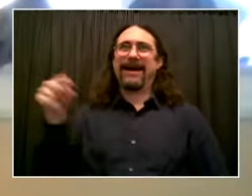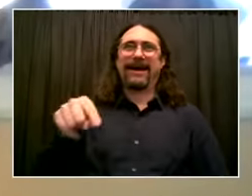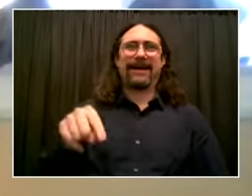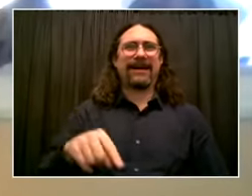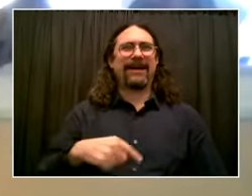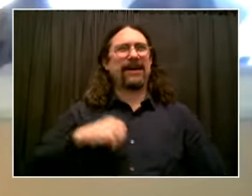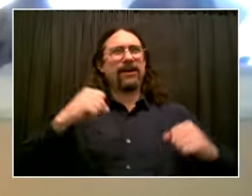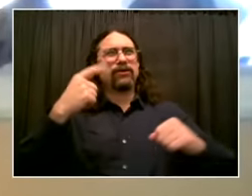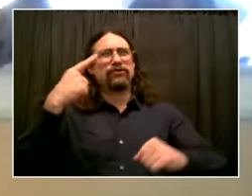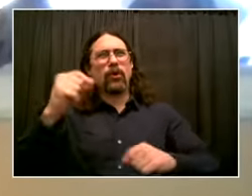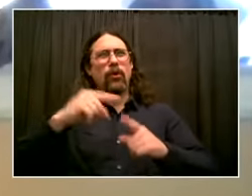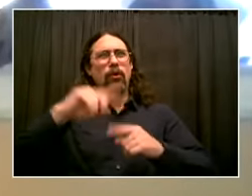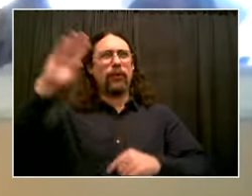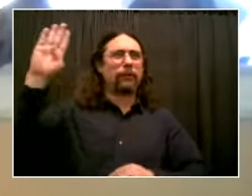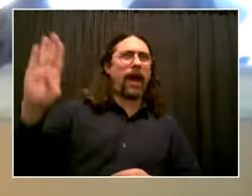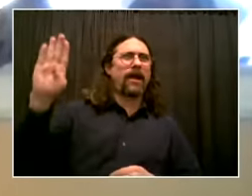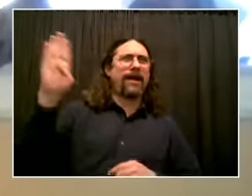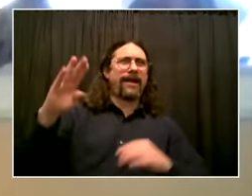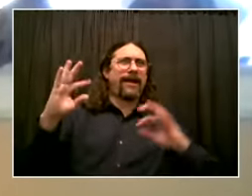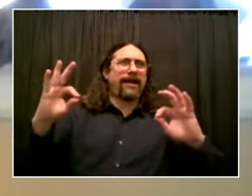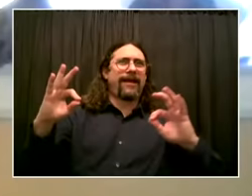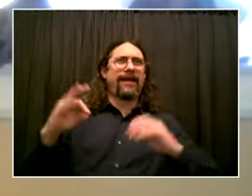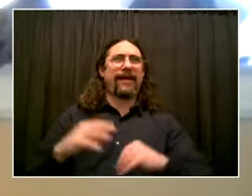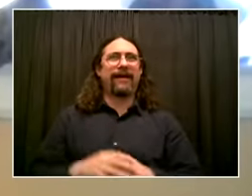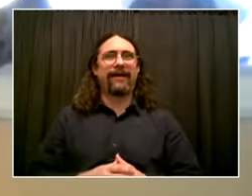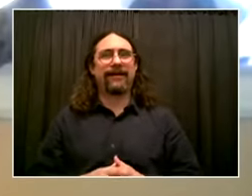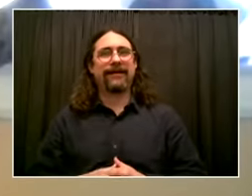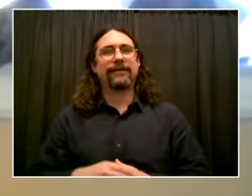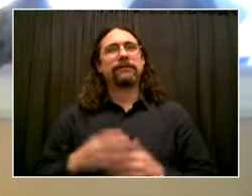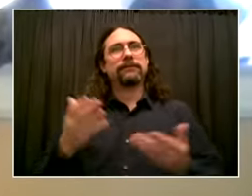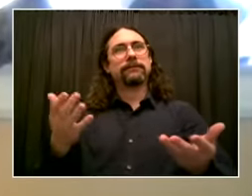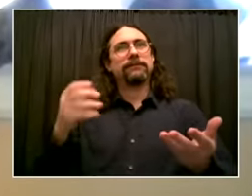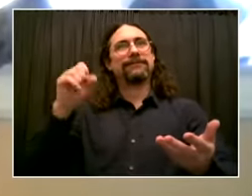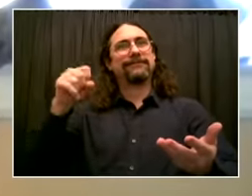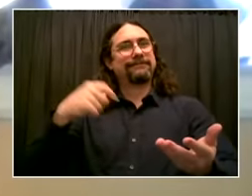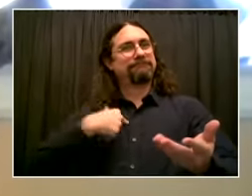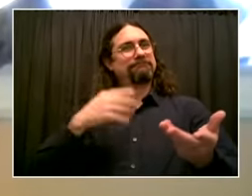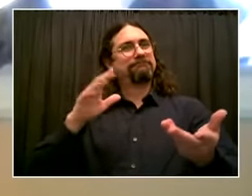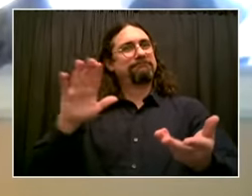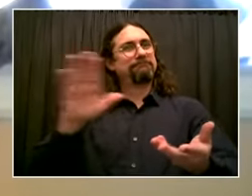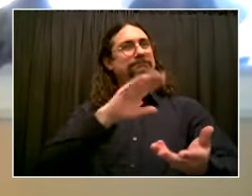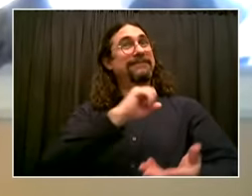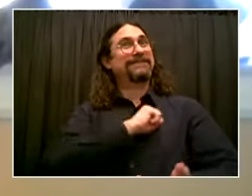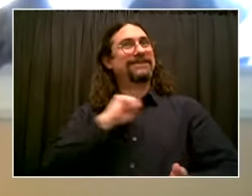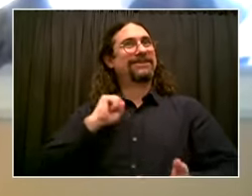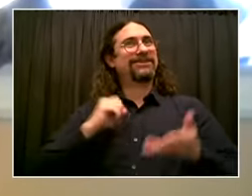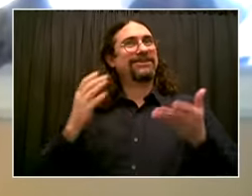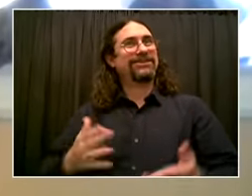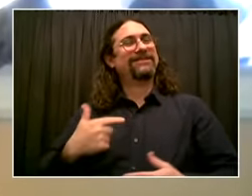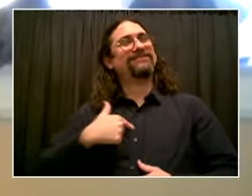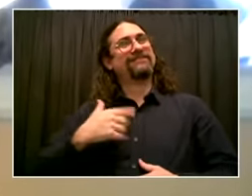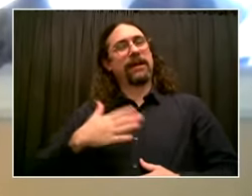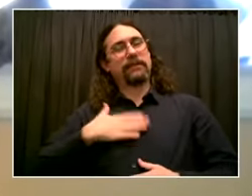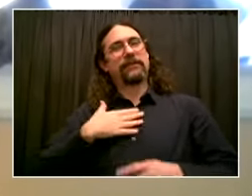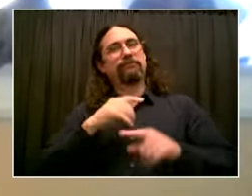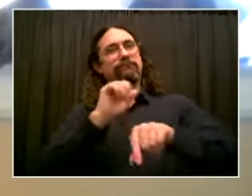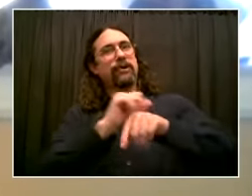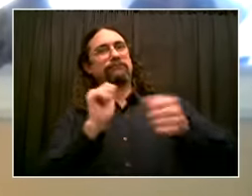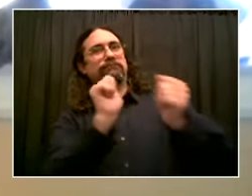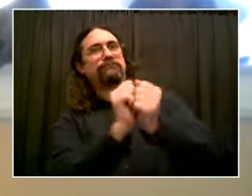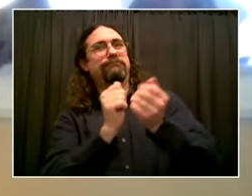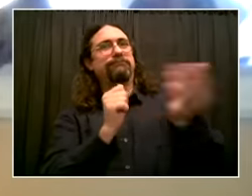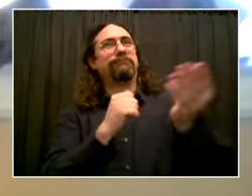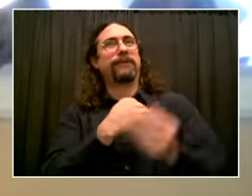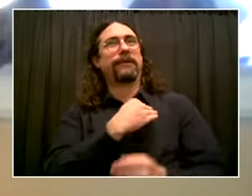represent Chuck Schumer as well. So let me just say this. I'm glad you're continuing to raise this up as an important issue.